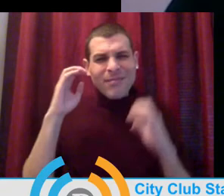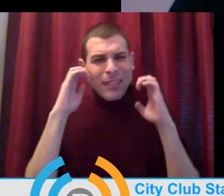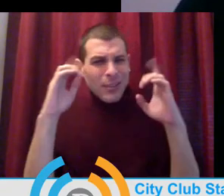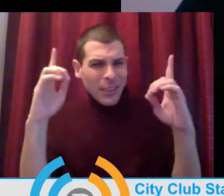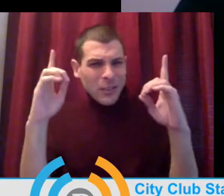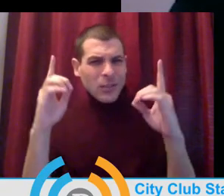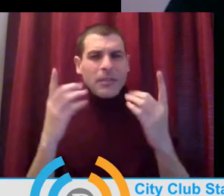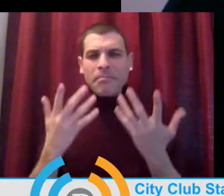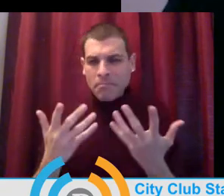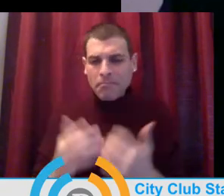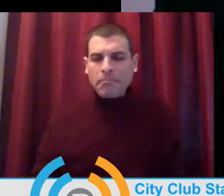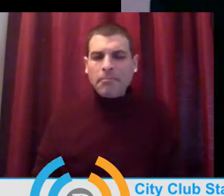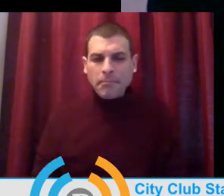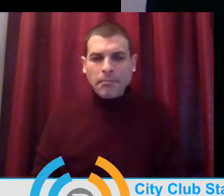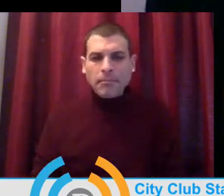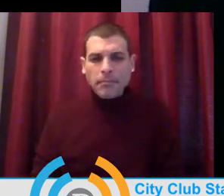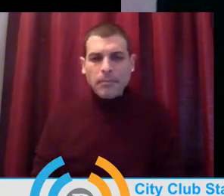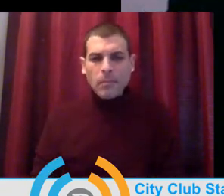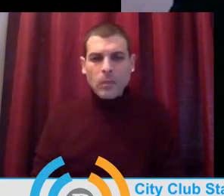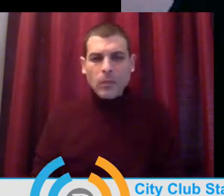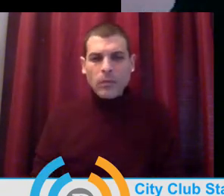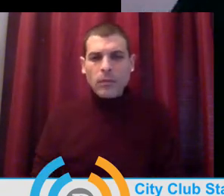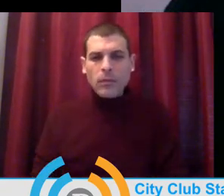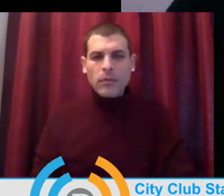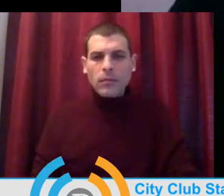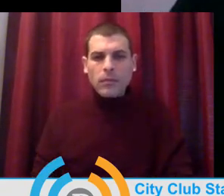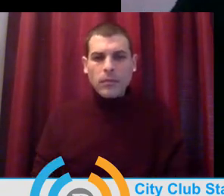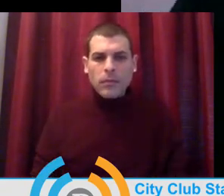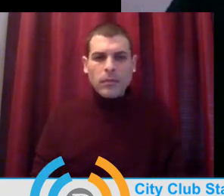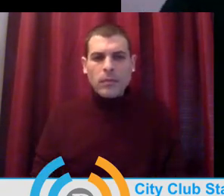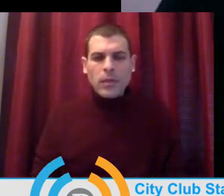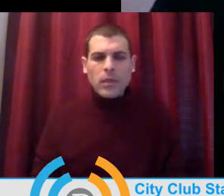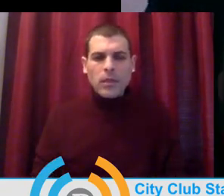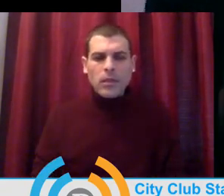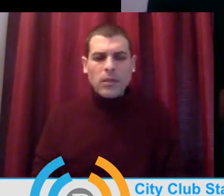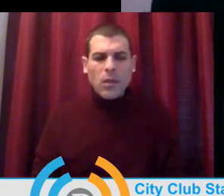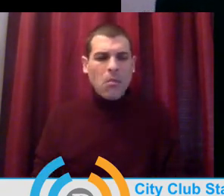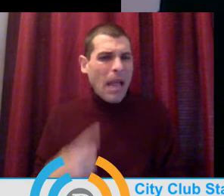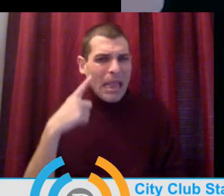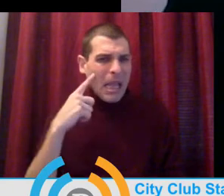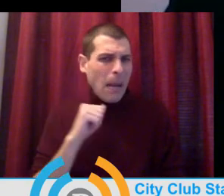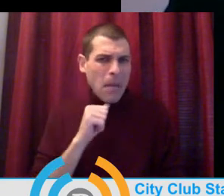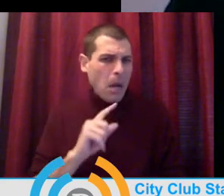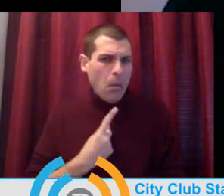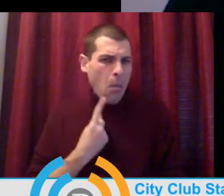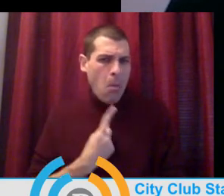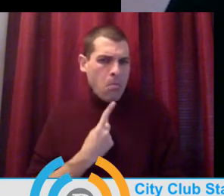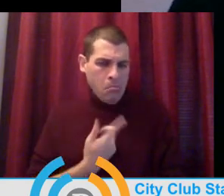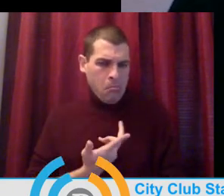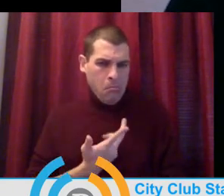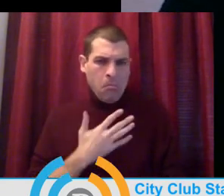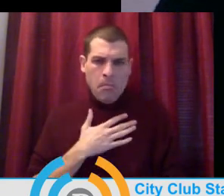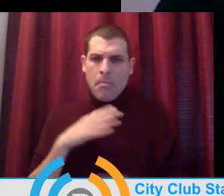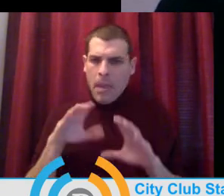First, the learning. I'm pretty sure I'm not the only one in class who feels like this,